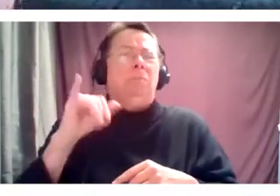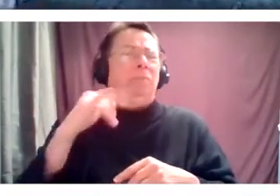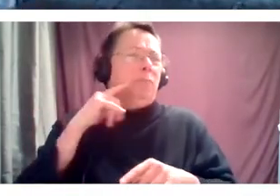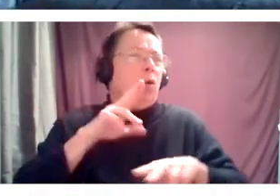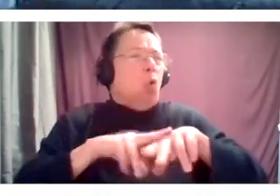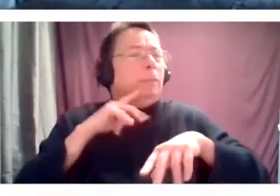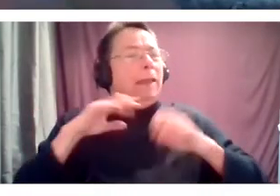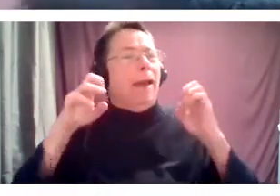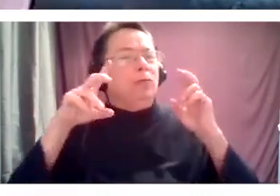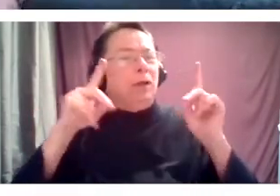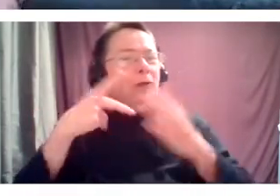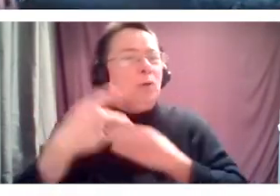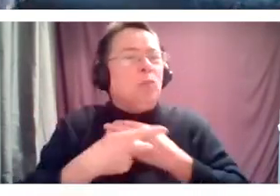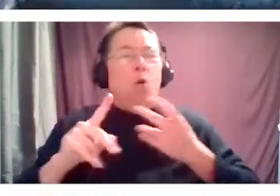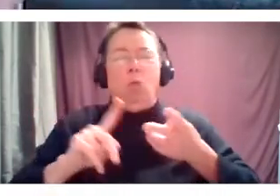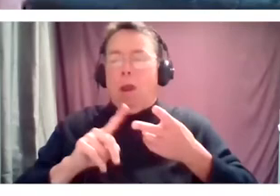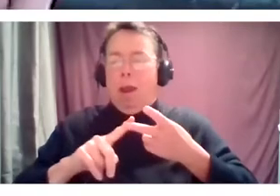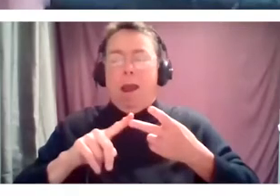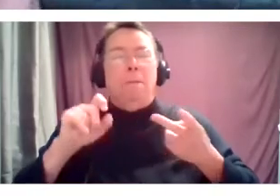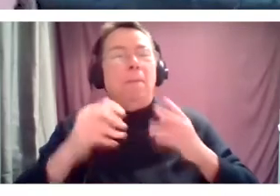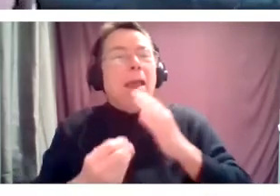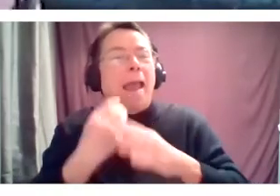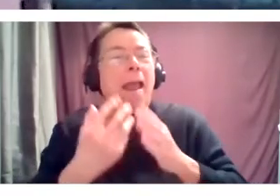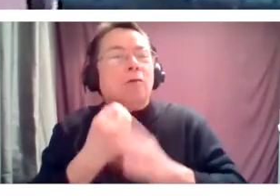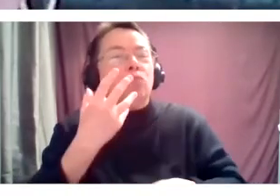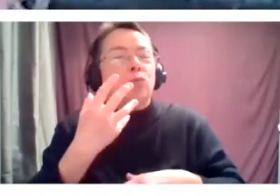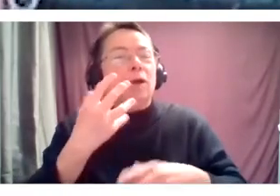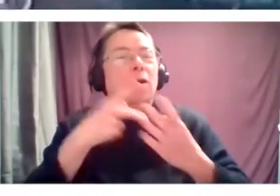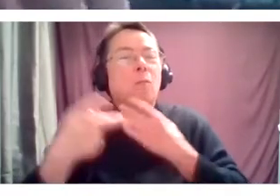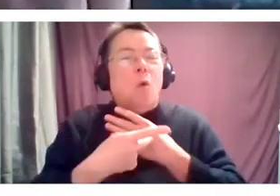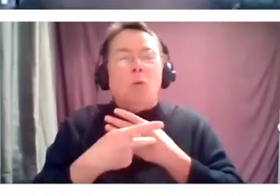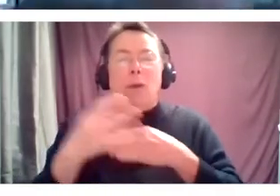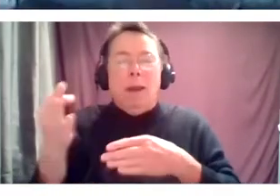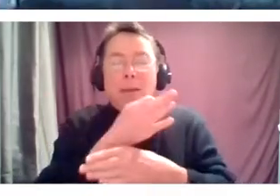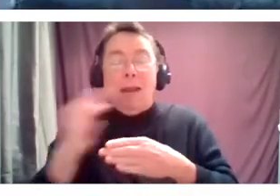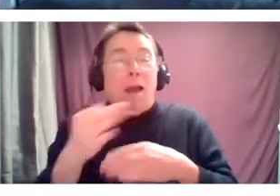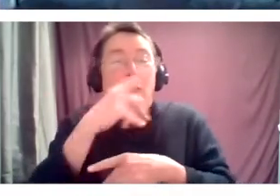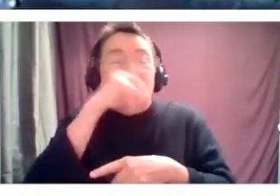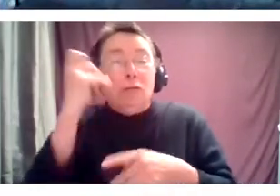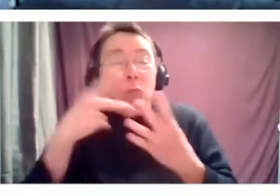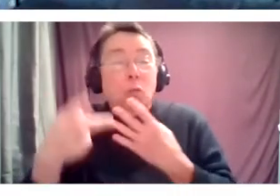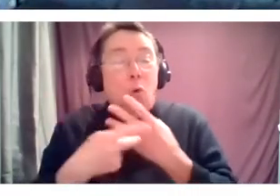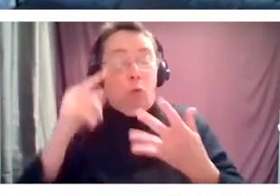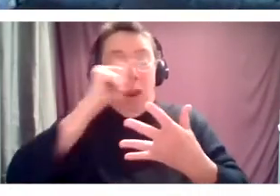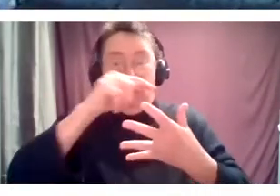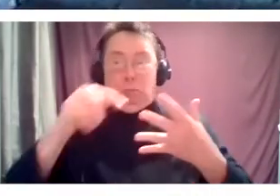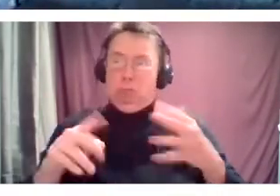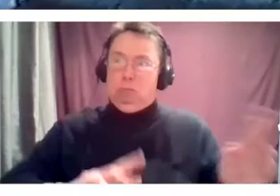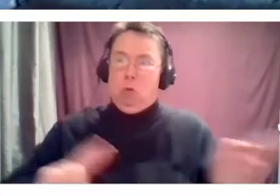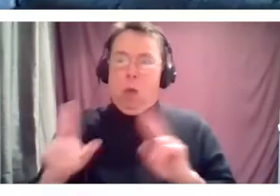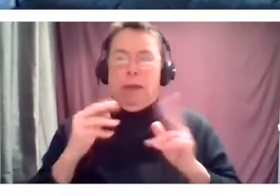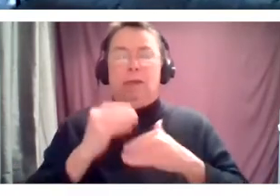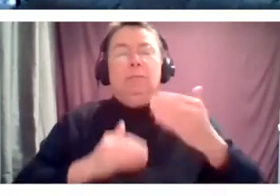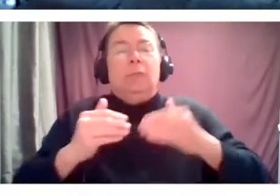April vacation week programming, spring programming, nine weeks of summer programming. And I think what was interesting is the way that it just,